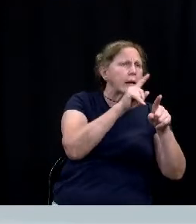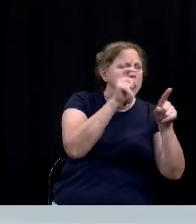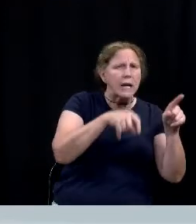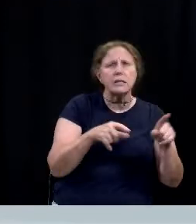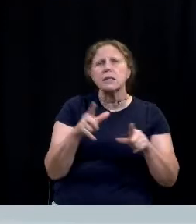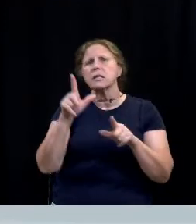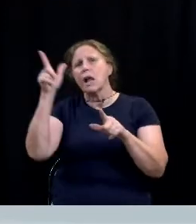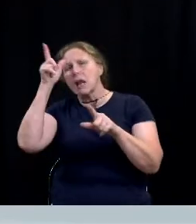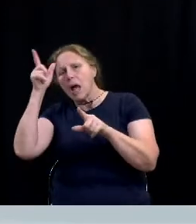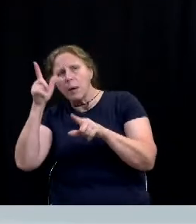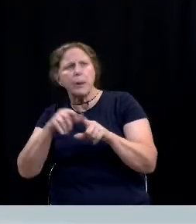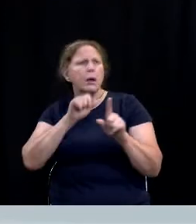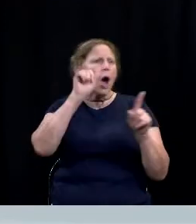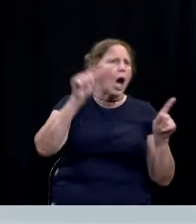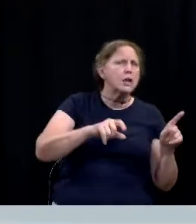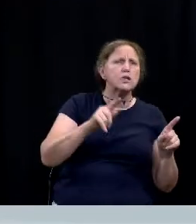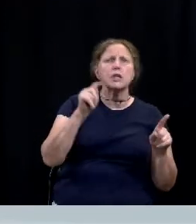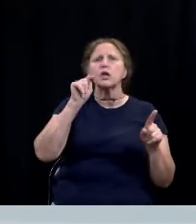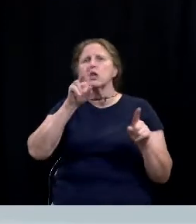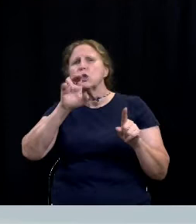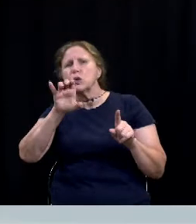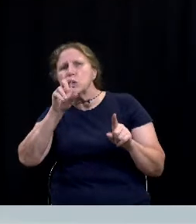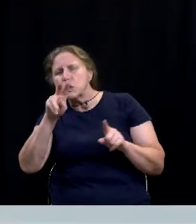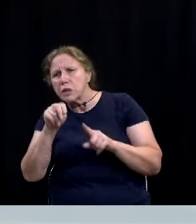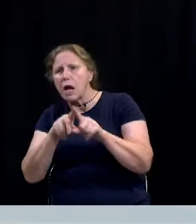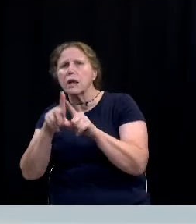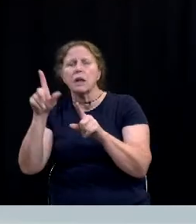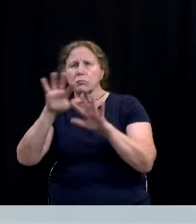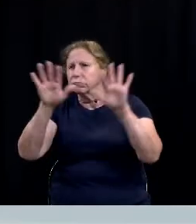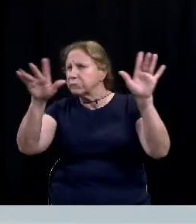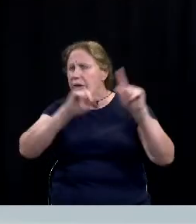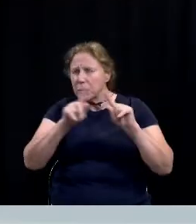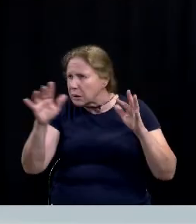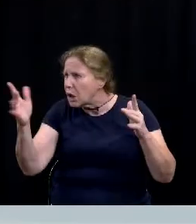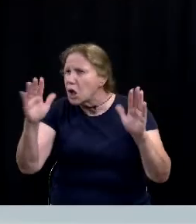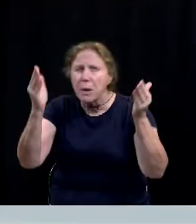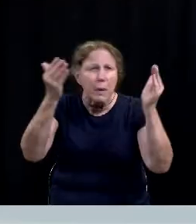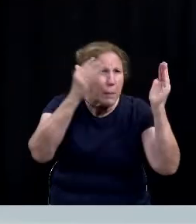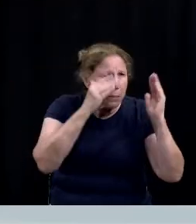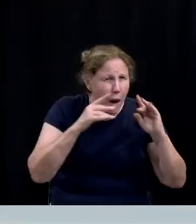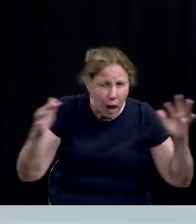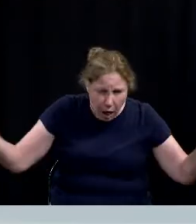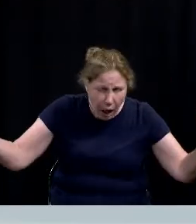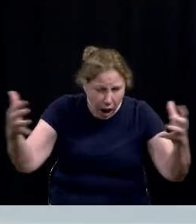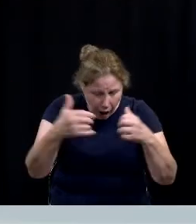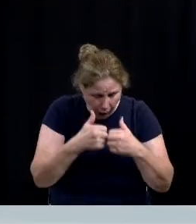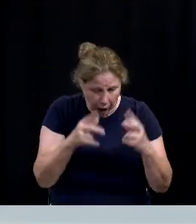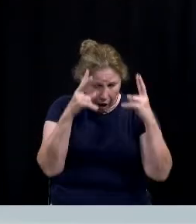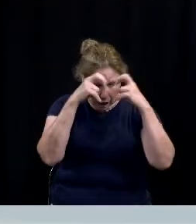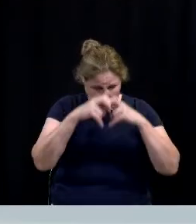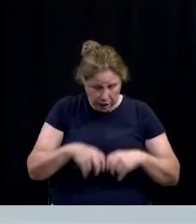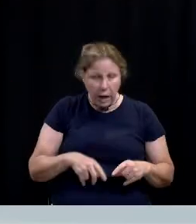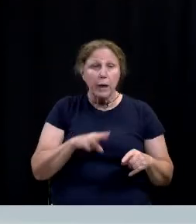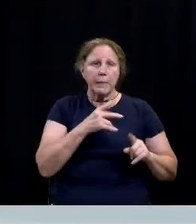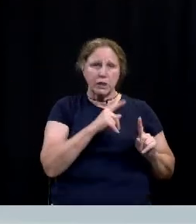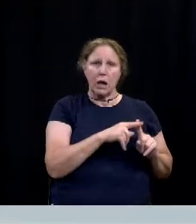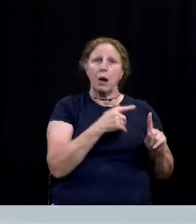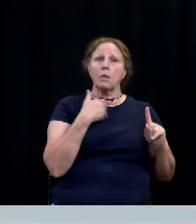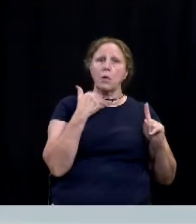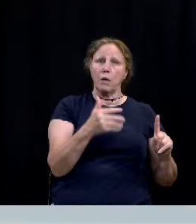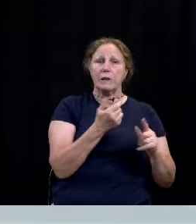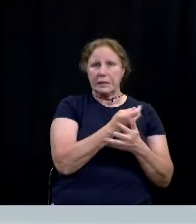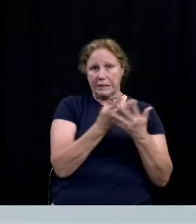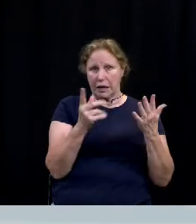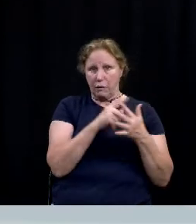Austin Tucson San Antonio and Lufkin to name a few based on significant analysis the BHLT is moving forward on several